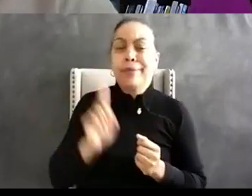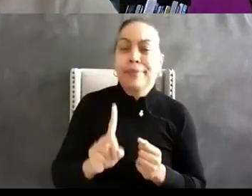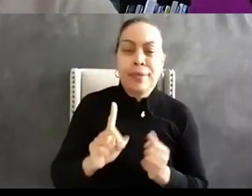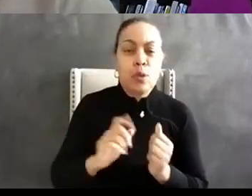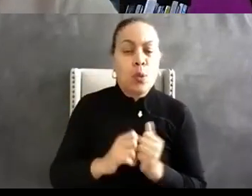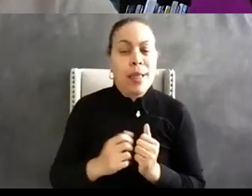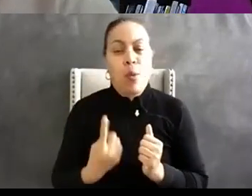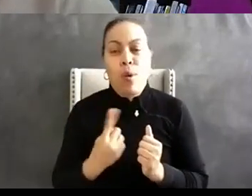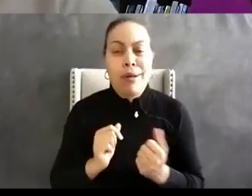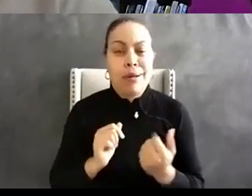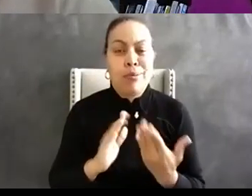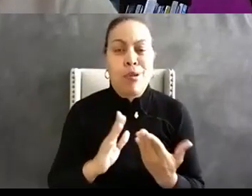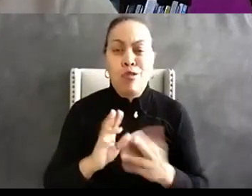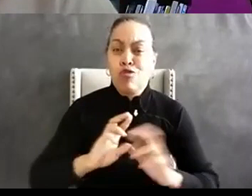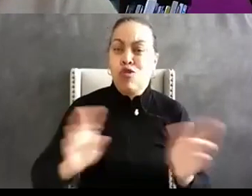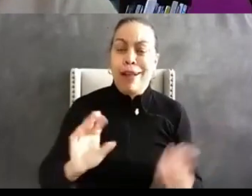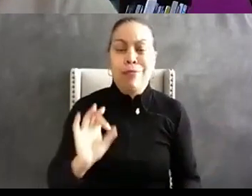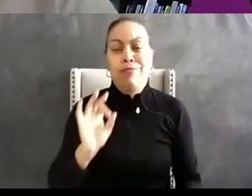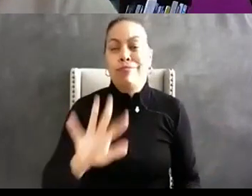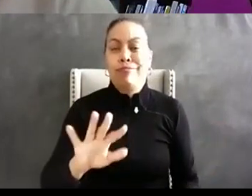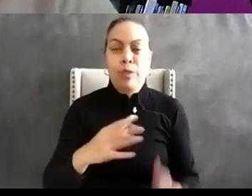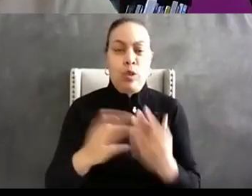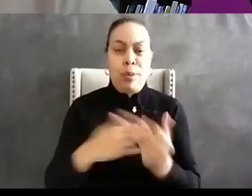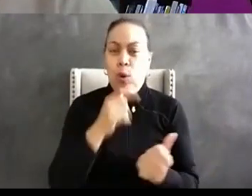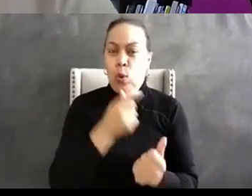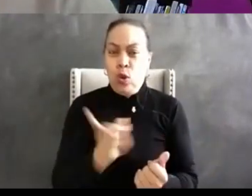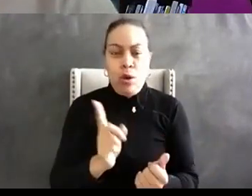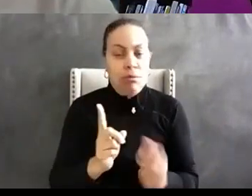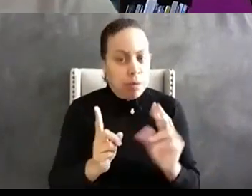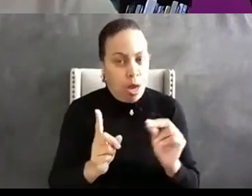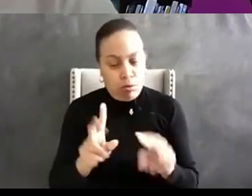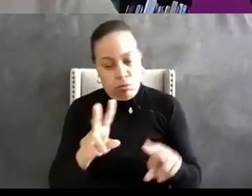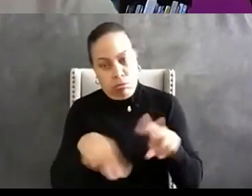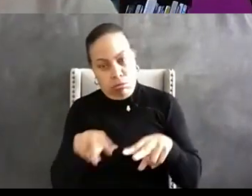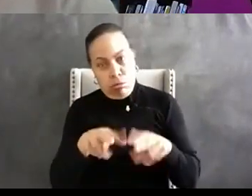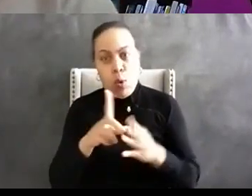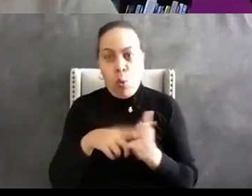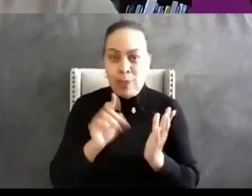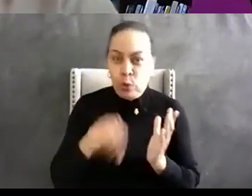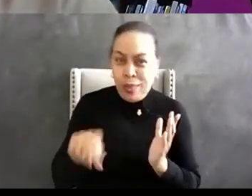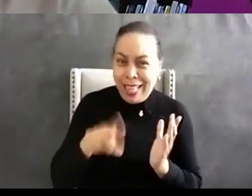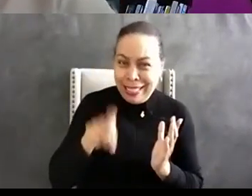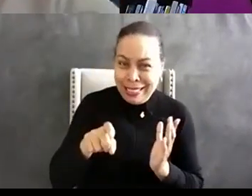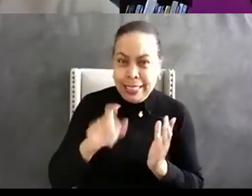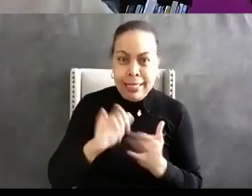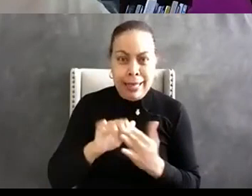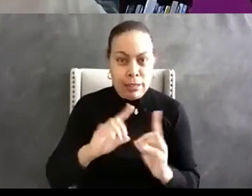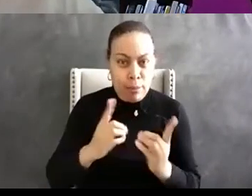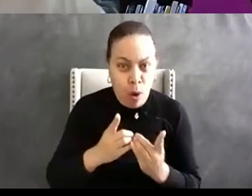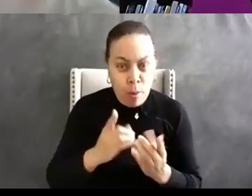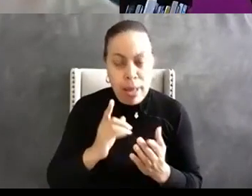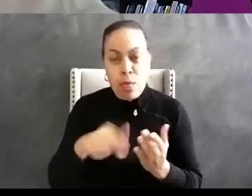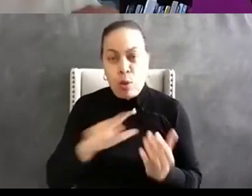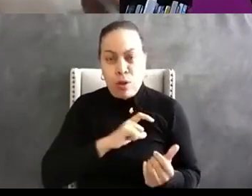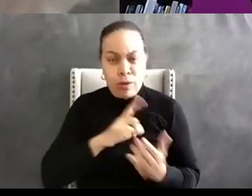uh a one fits all one size fits all you have to assess the needs of the particular department you're working with the group you're working